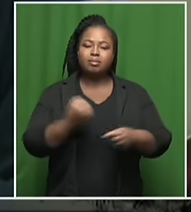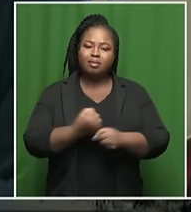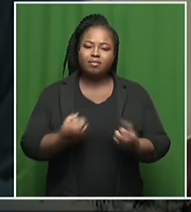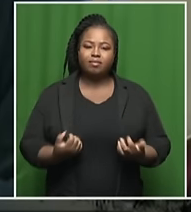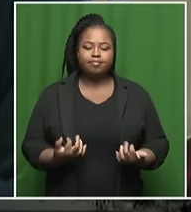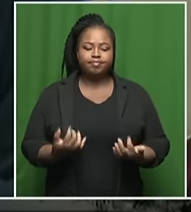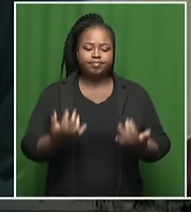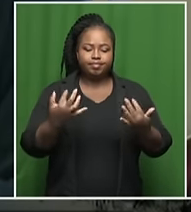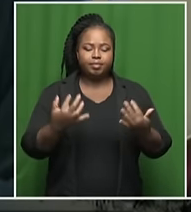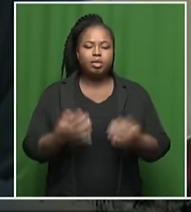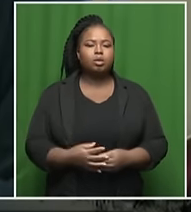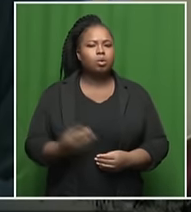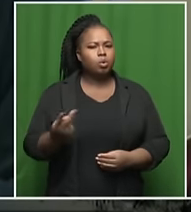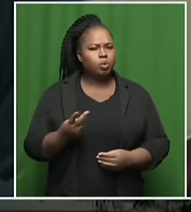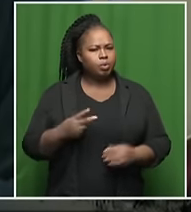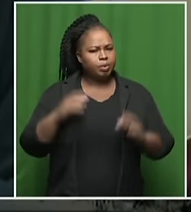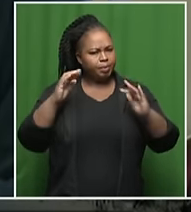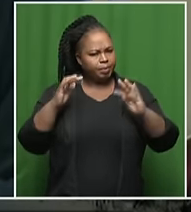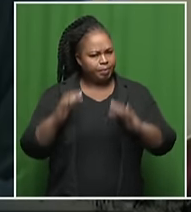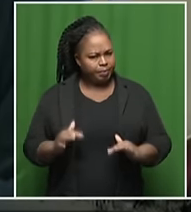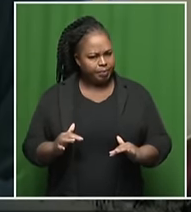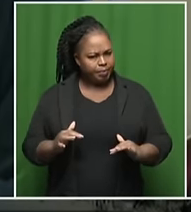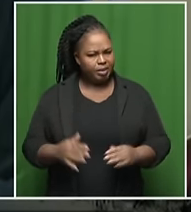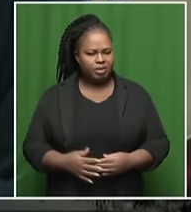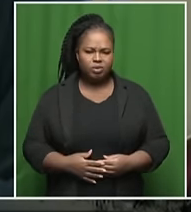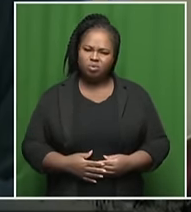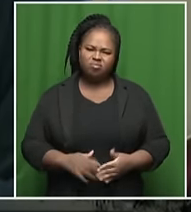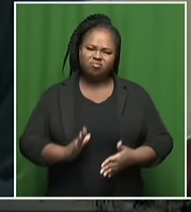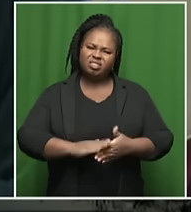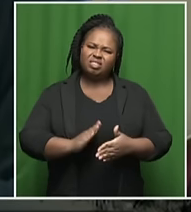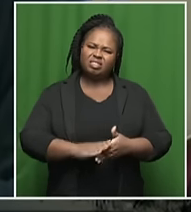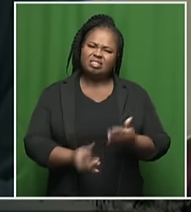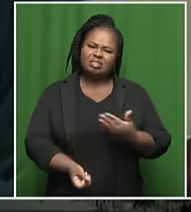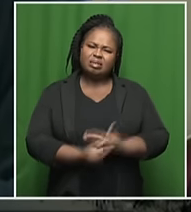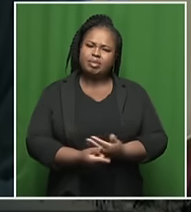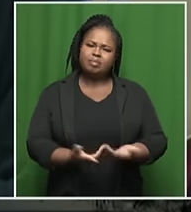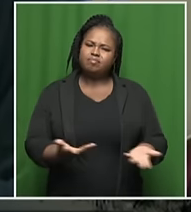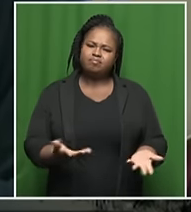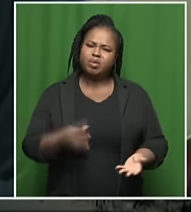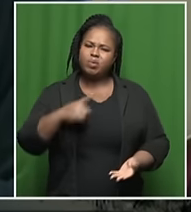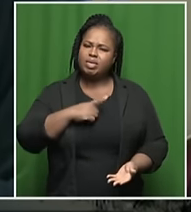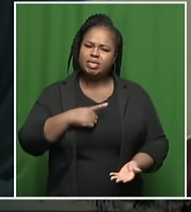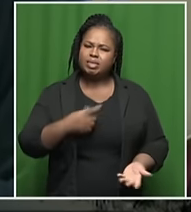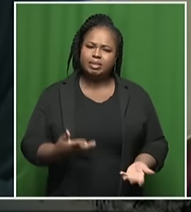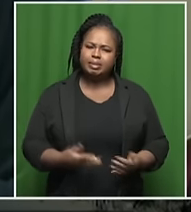But there's also rain about. So what is the cause of these fires in the main?